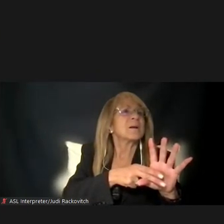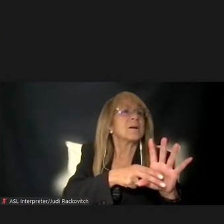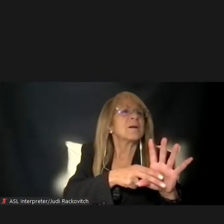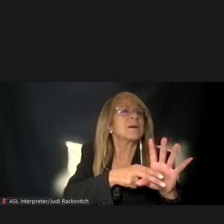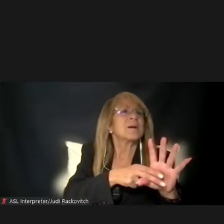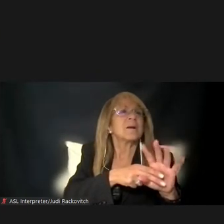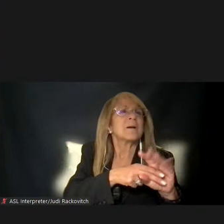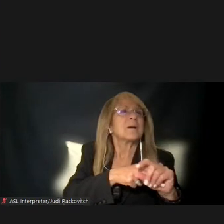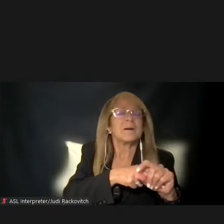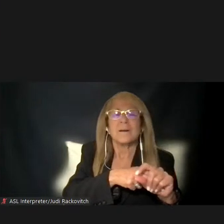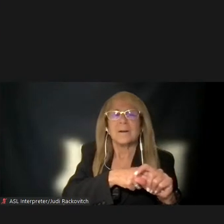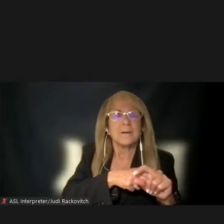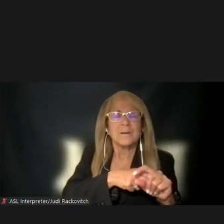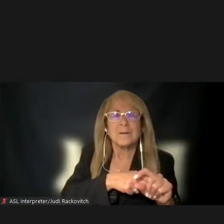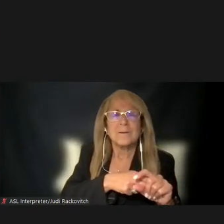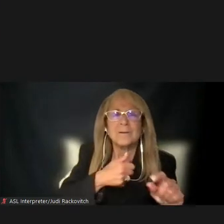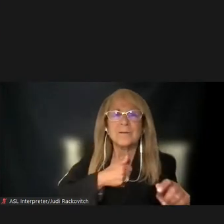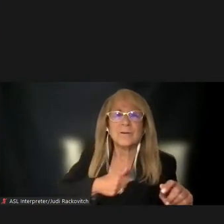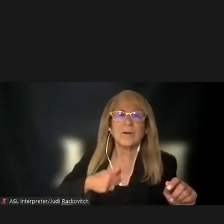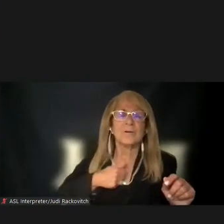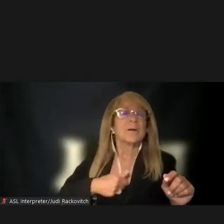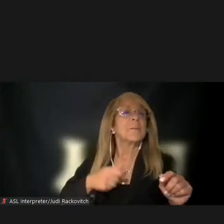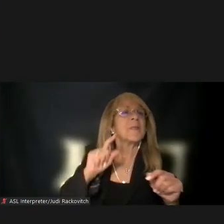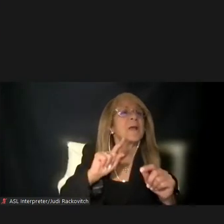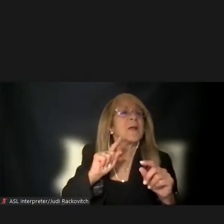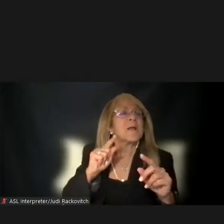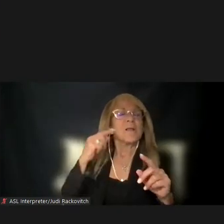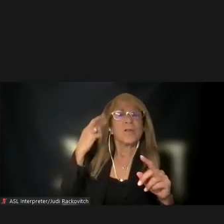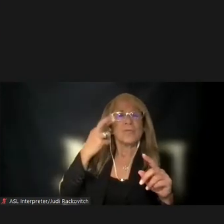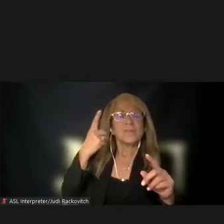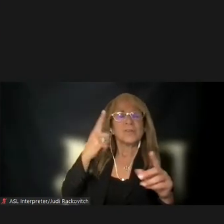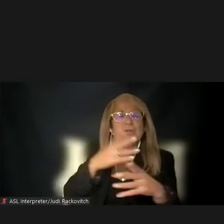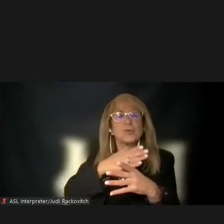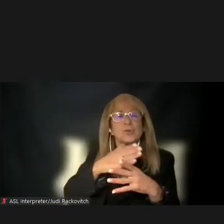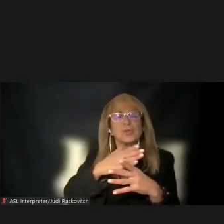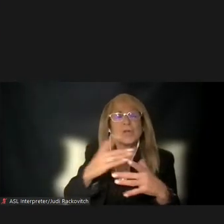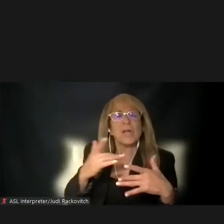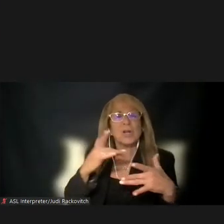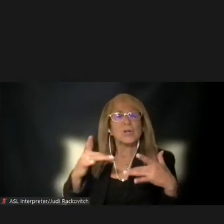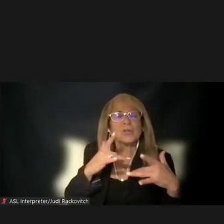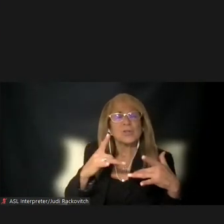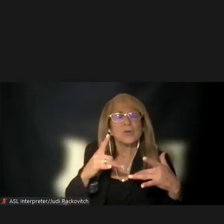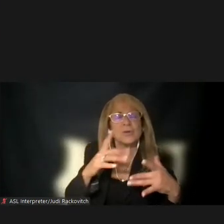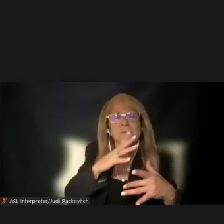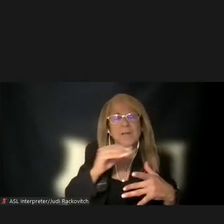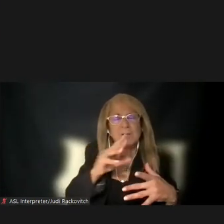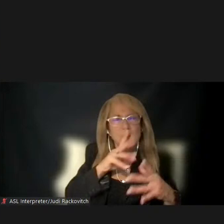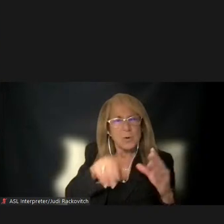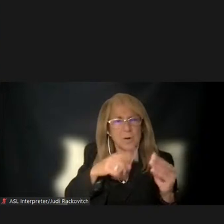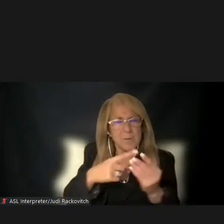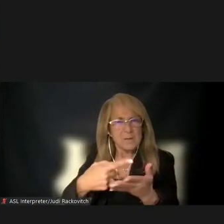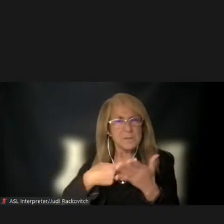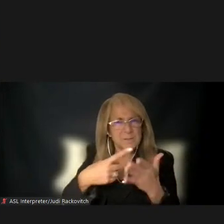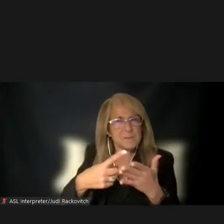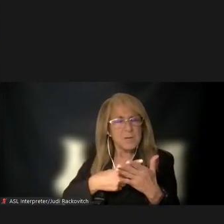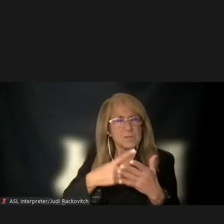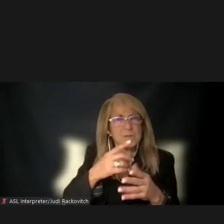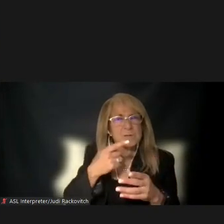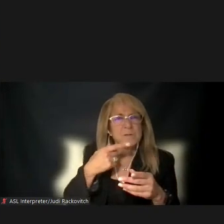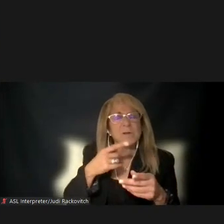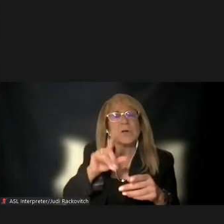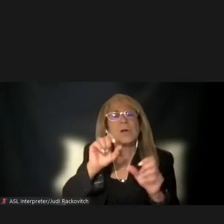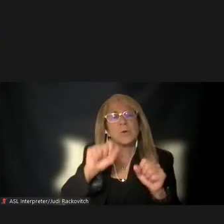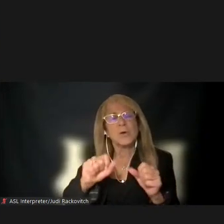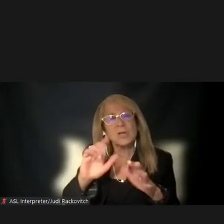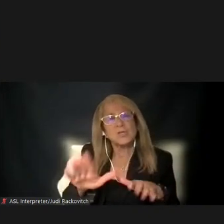interested members of the community, and the purpose is to share concerns and request discussion on particular issues as appropriate. You may suggest yourself, or